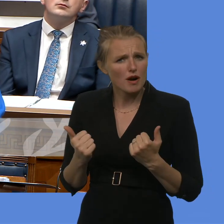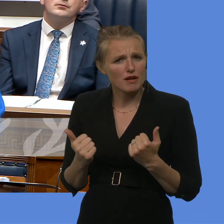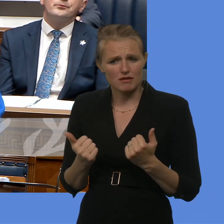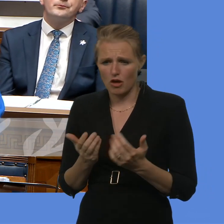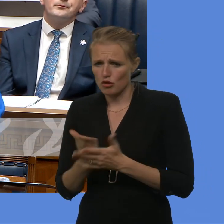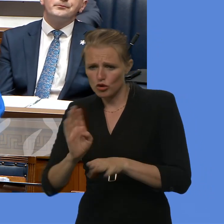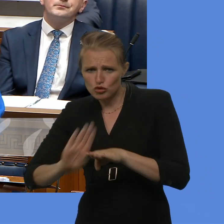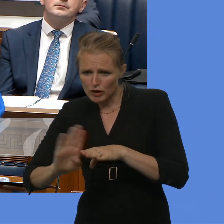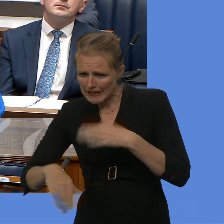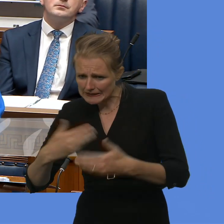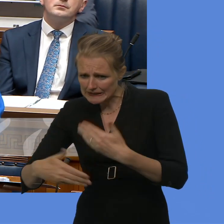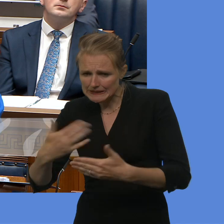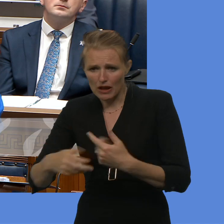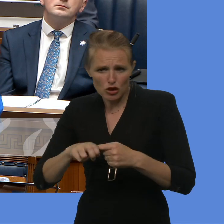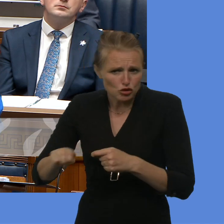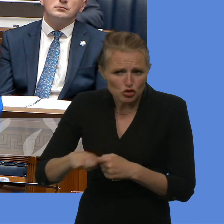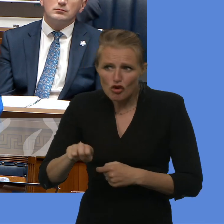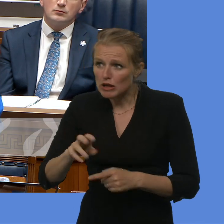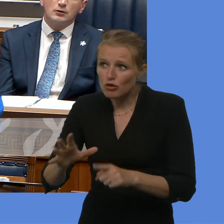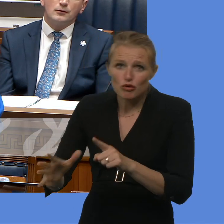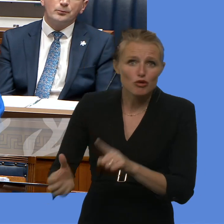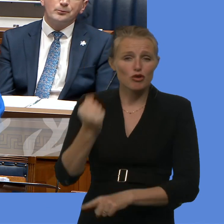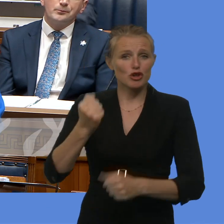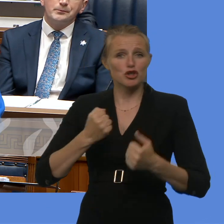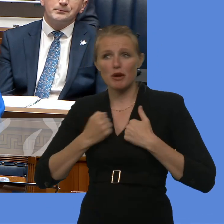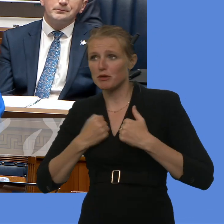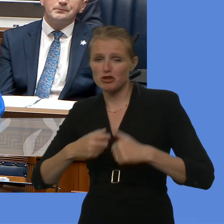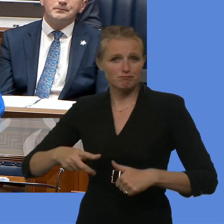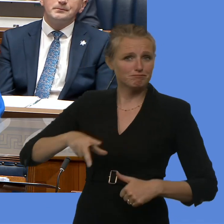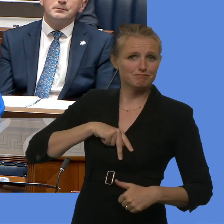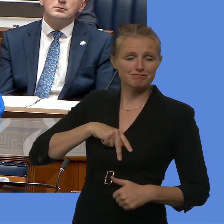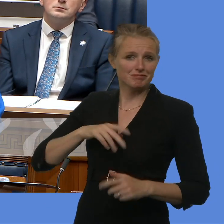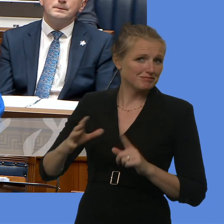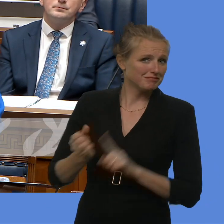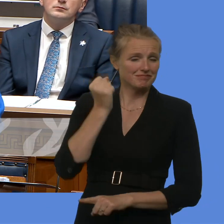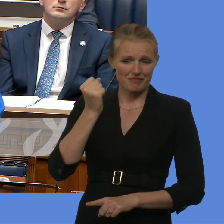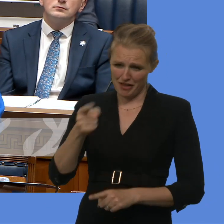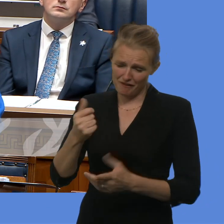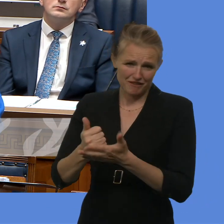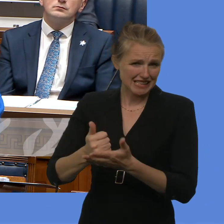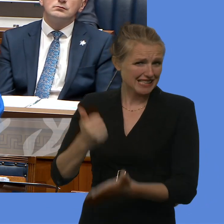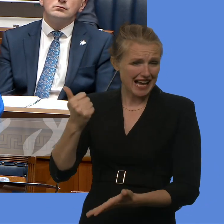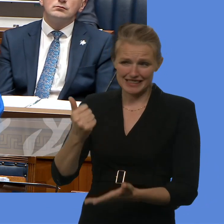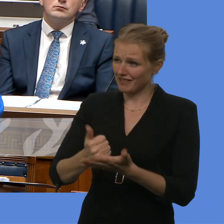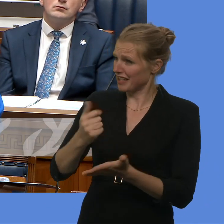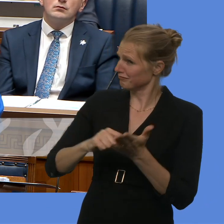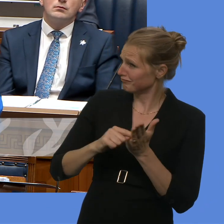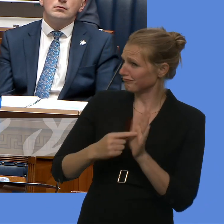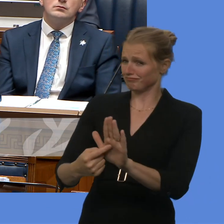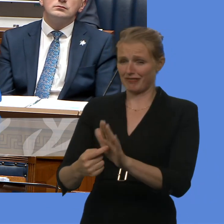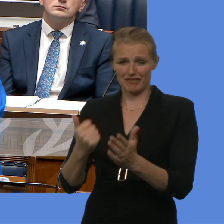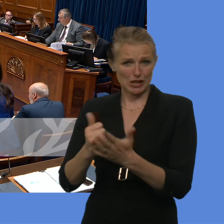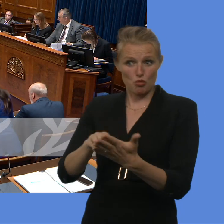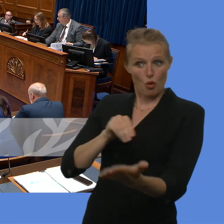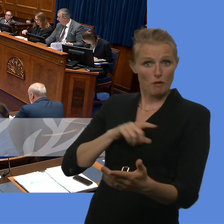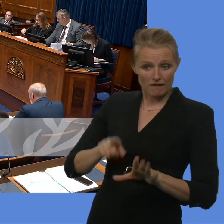training and their journey right through, because they are fantastic ambassadors for sport. They're fantastic ambassadors for young people and indeed for Northern